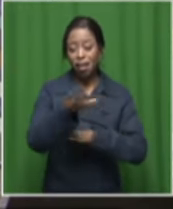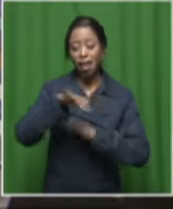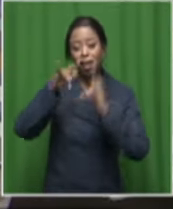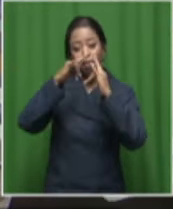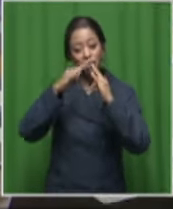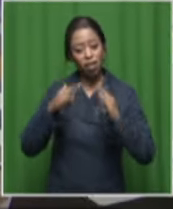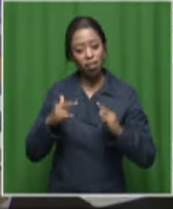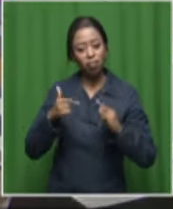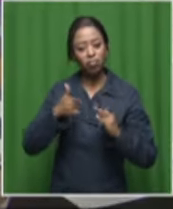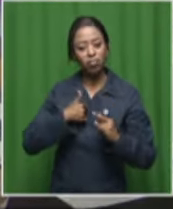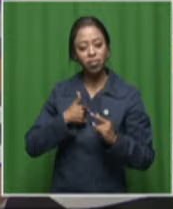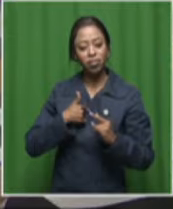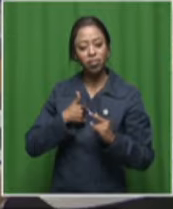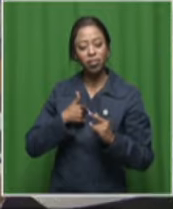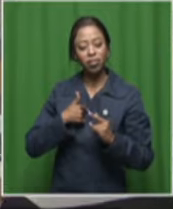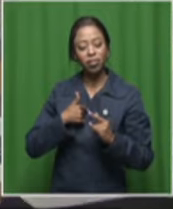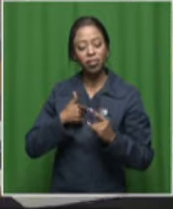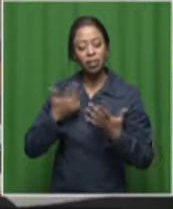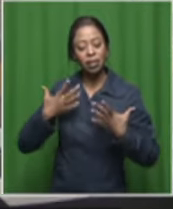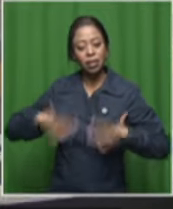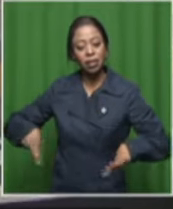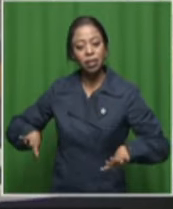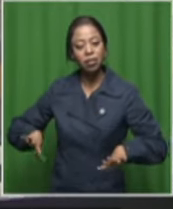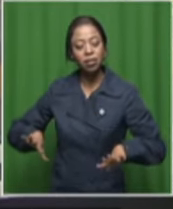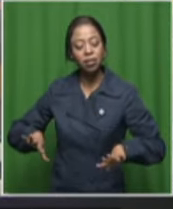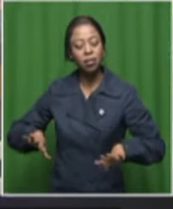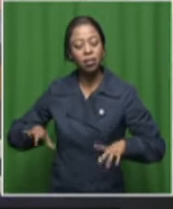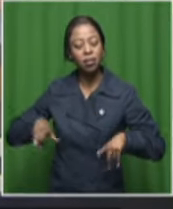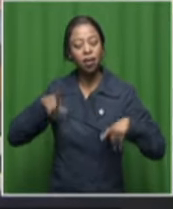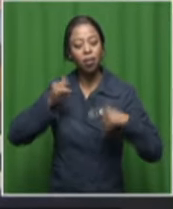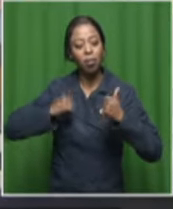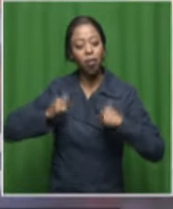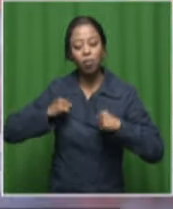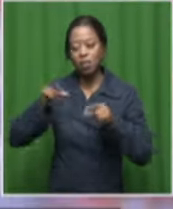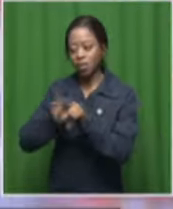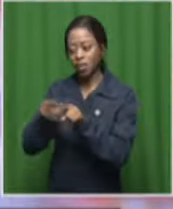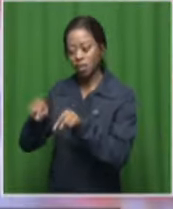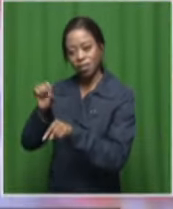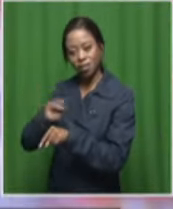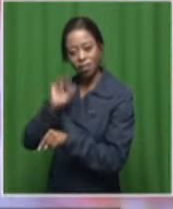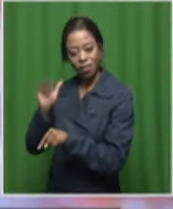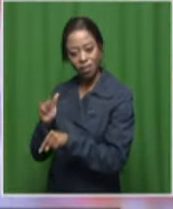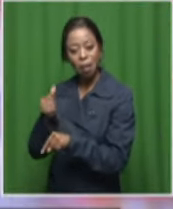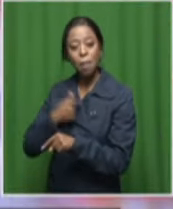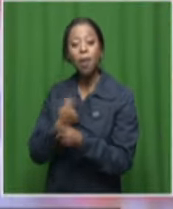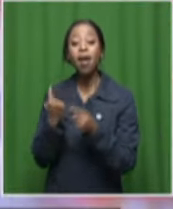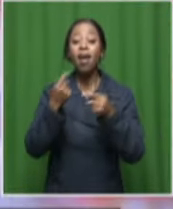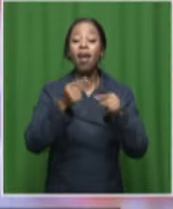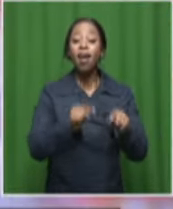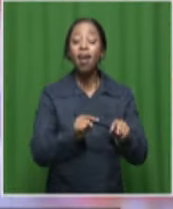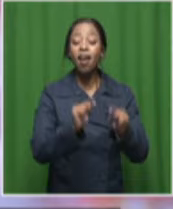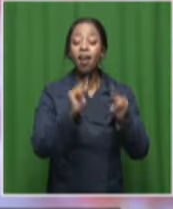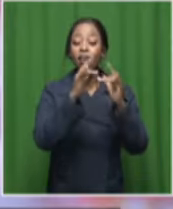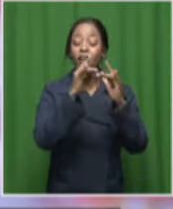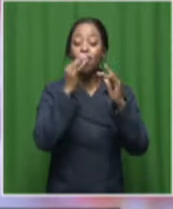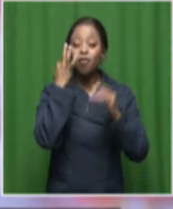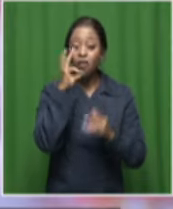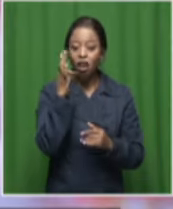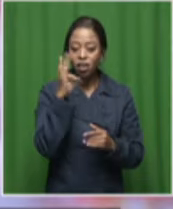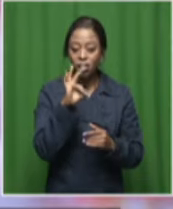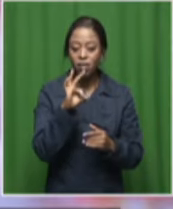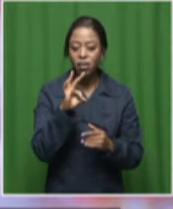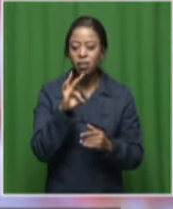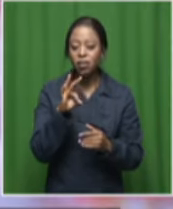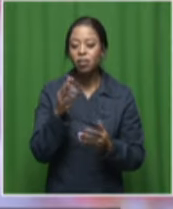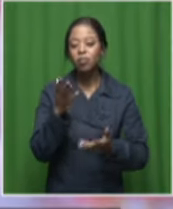You know, they don't dress up so much for live performance like we do in South Africa. So, when I do perform in France, I tend to wear,